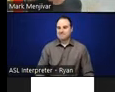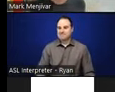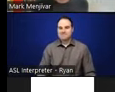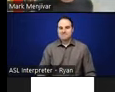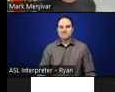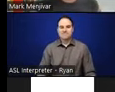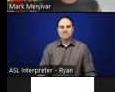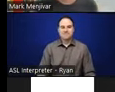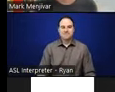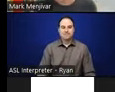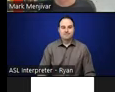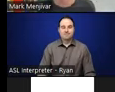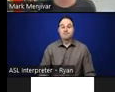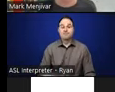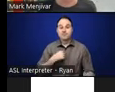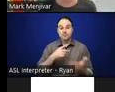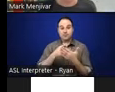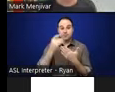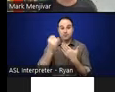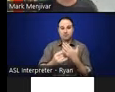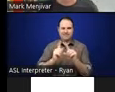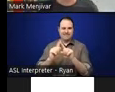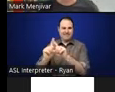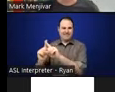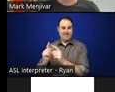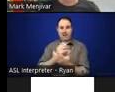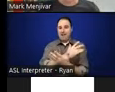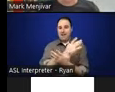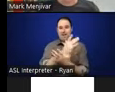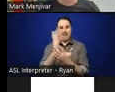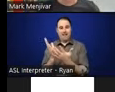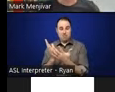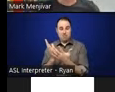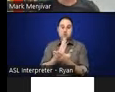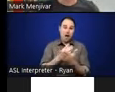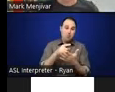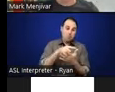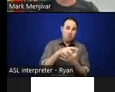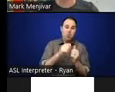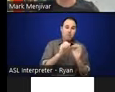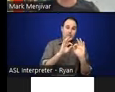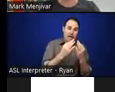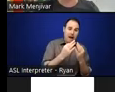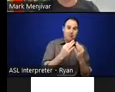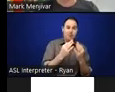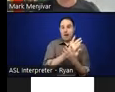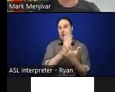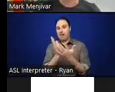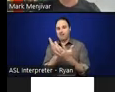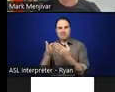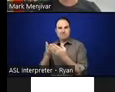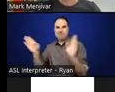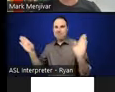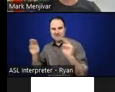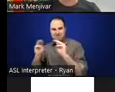The range of projects that I'm going to share with you range from some that I have done with my family to others that I've done publicly in museums. And again,